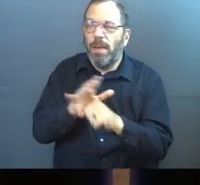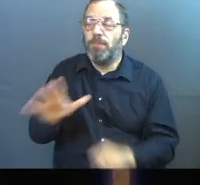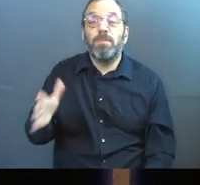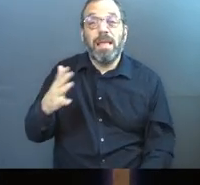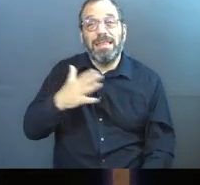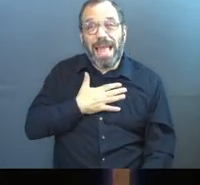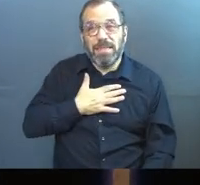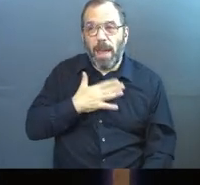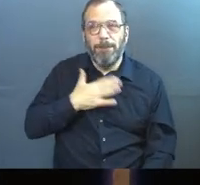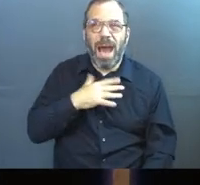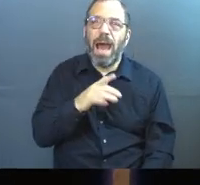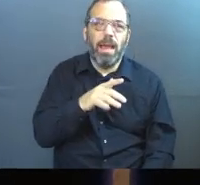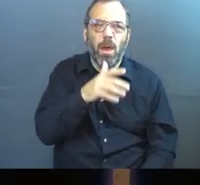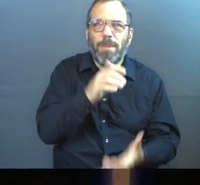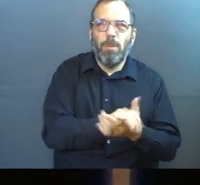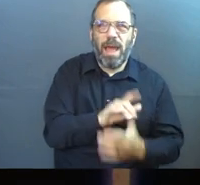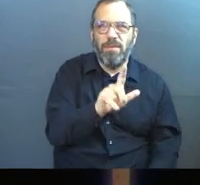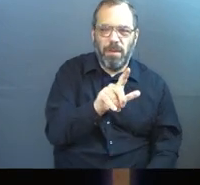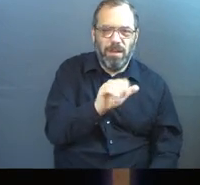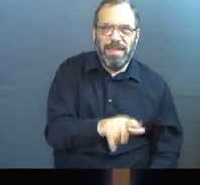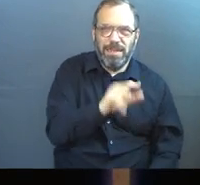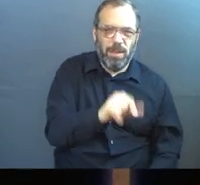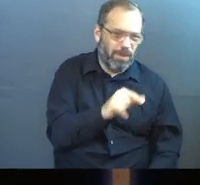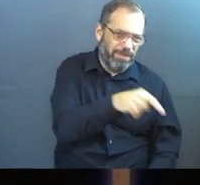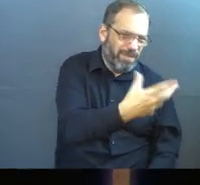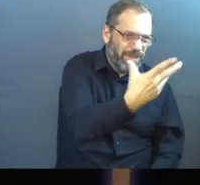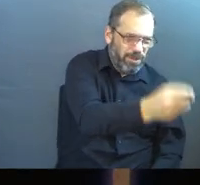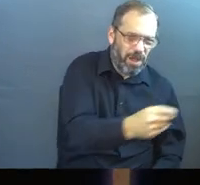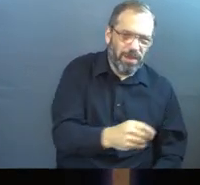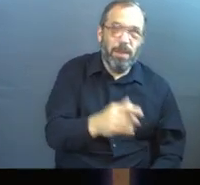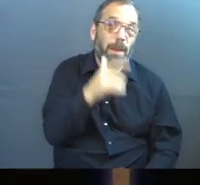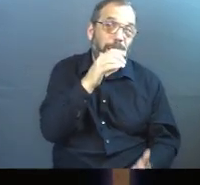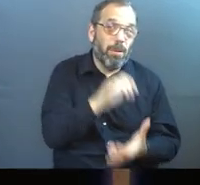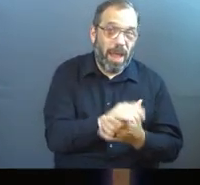can say that's my Linda in the front row, even though she's not there right now.